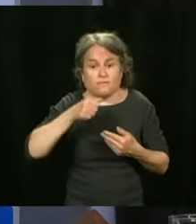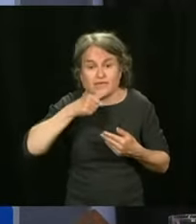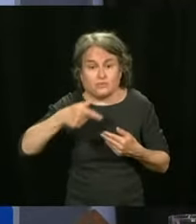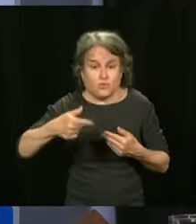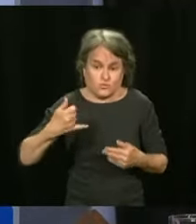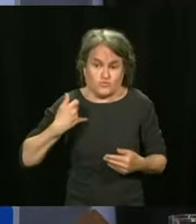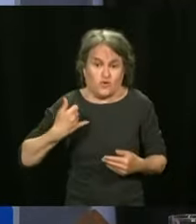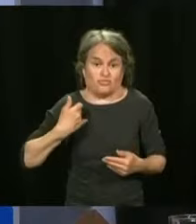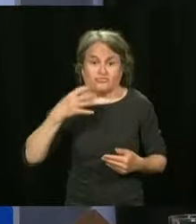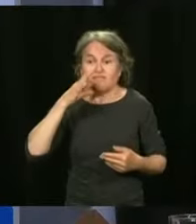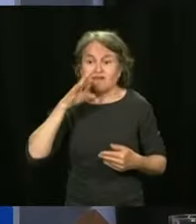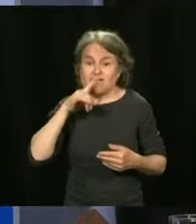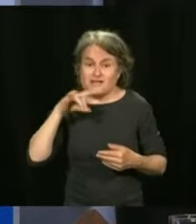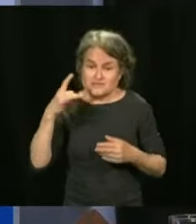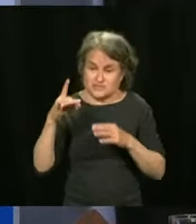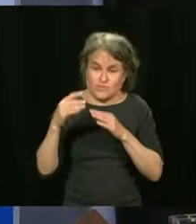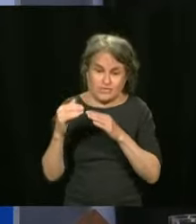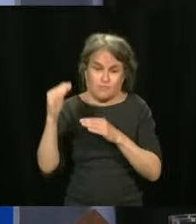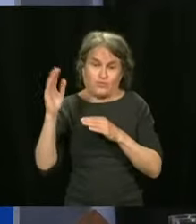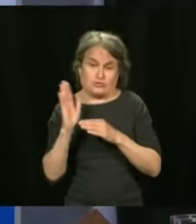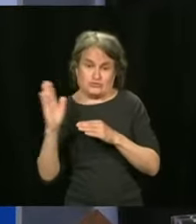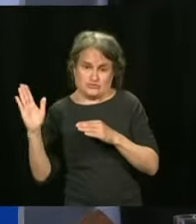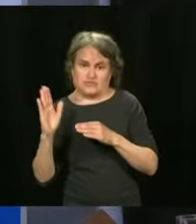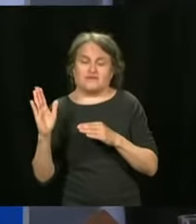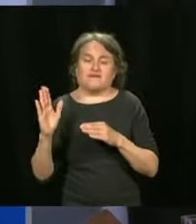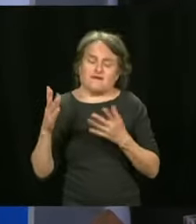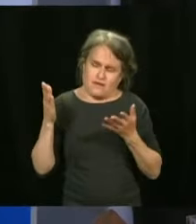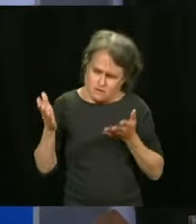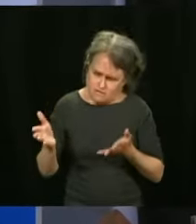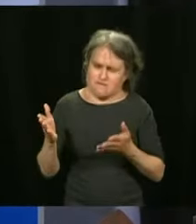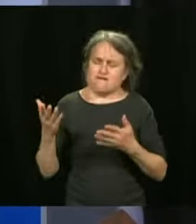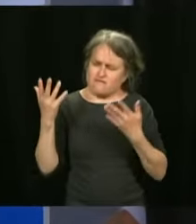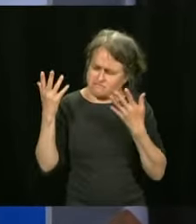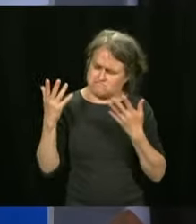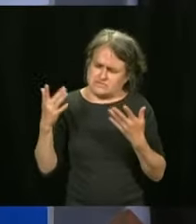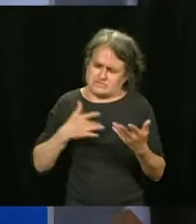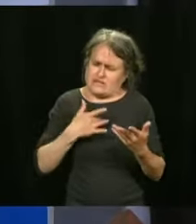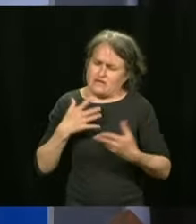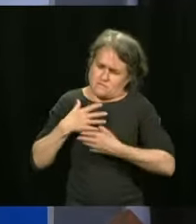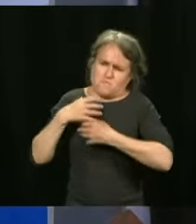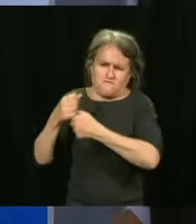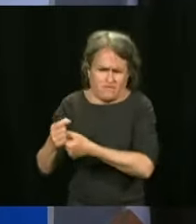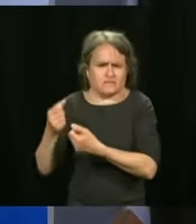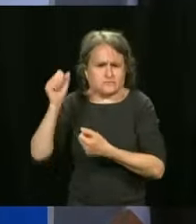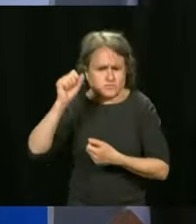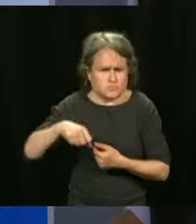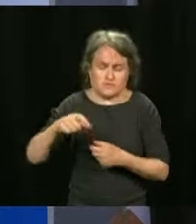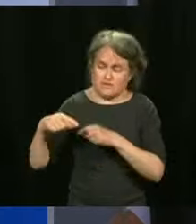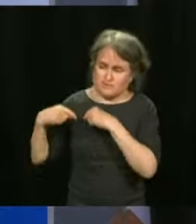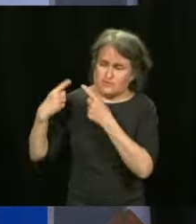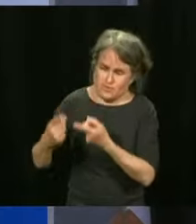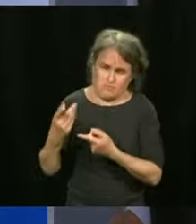They've done, they've done it already during our interventions. Up until now, they have respected the public health measures.